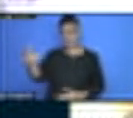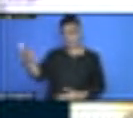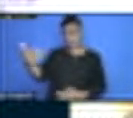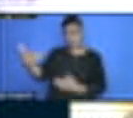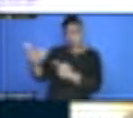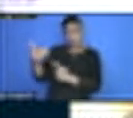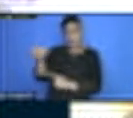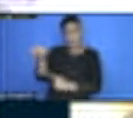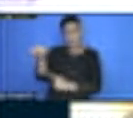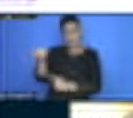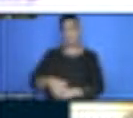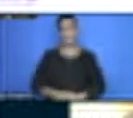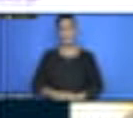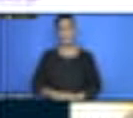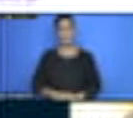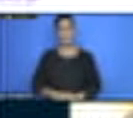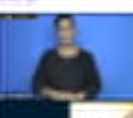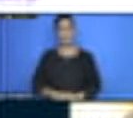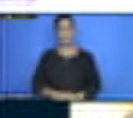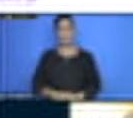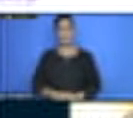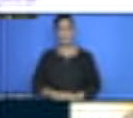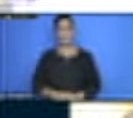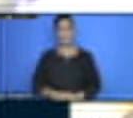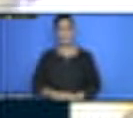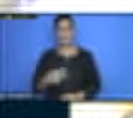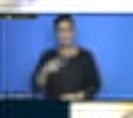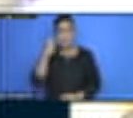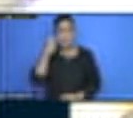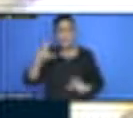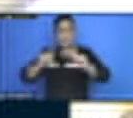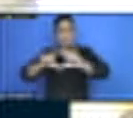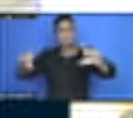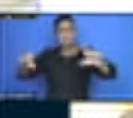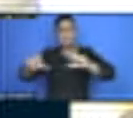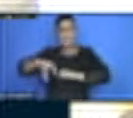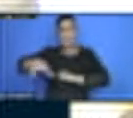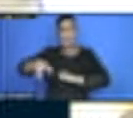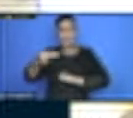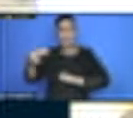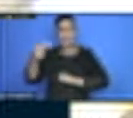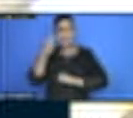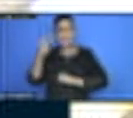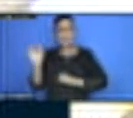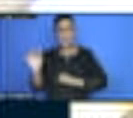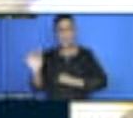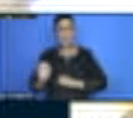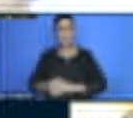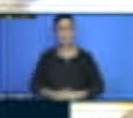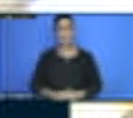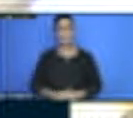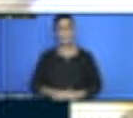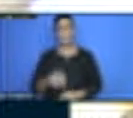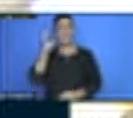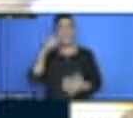over there. I can't see the country. The Madam in white, just next to the